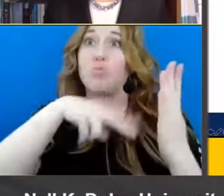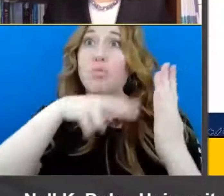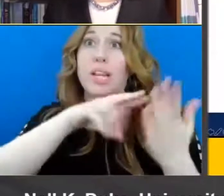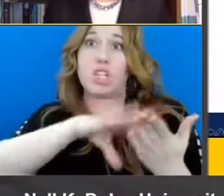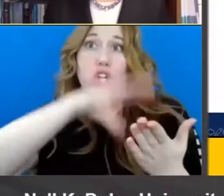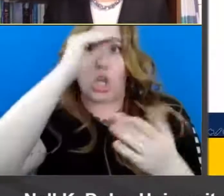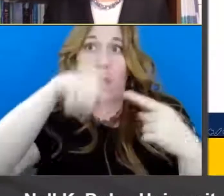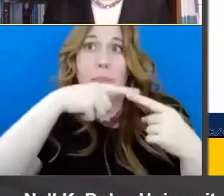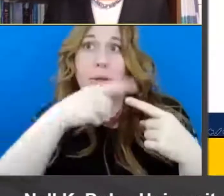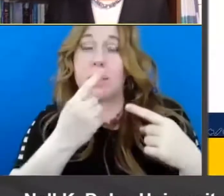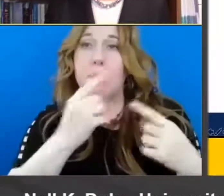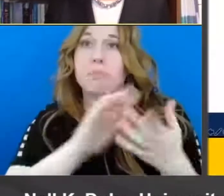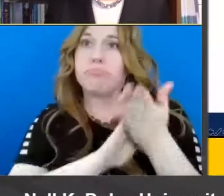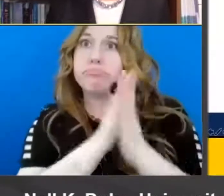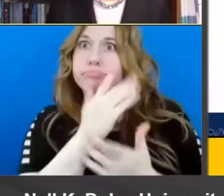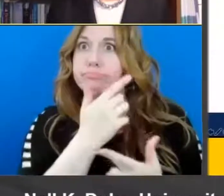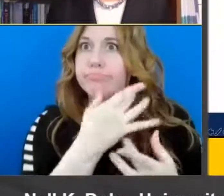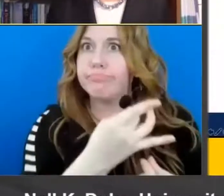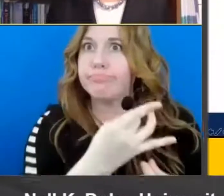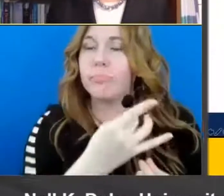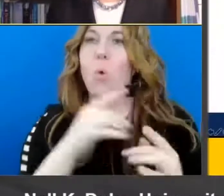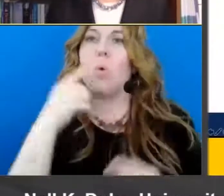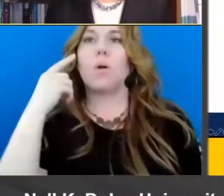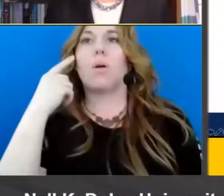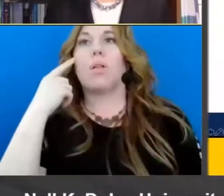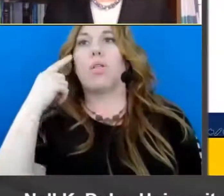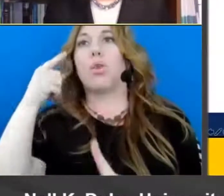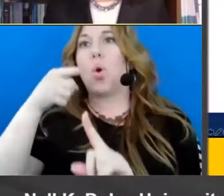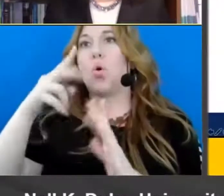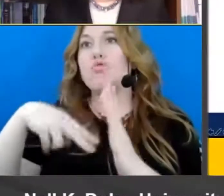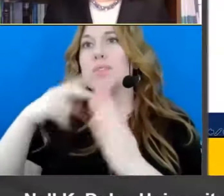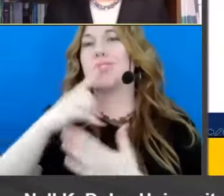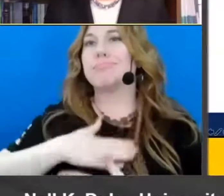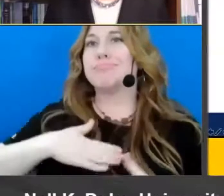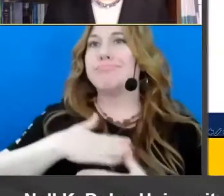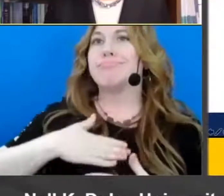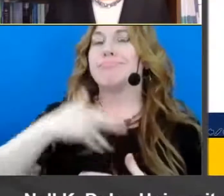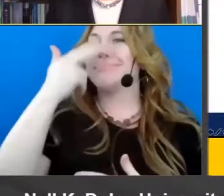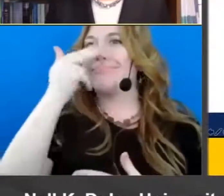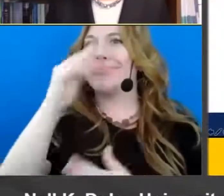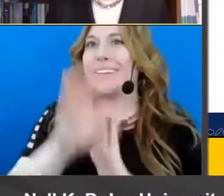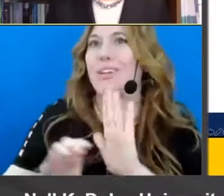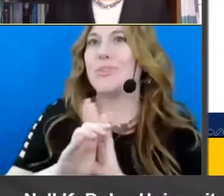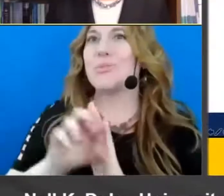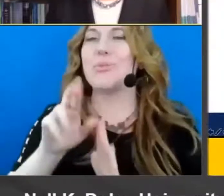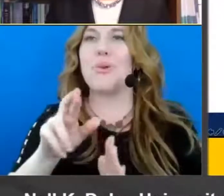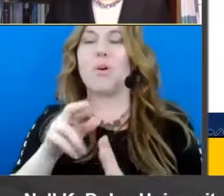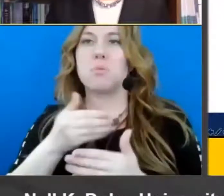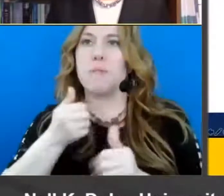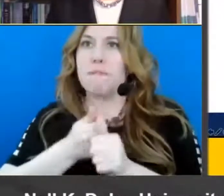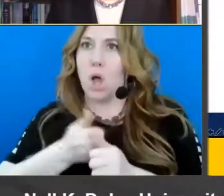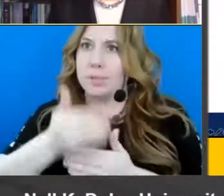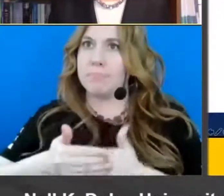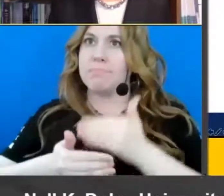interested in or we're reading to be entertained by the antics of a funny character or we're following the steps in a procedure